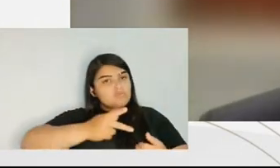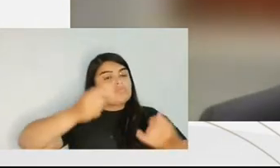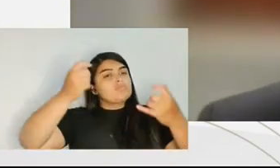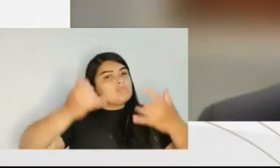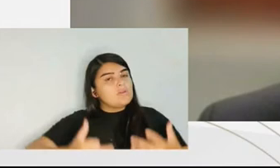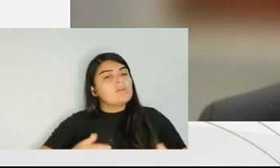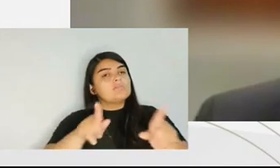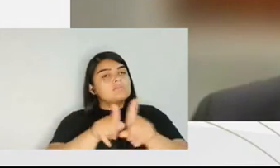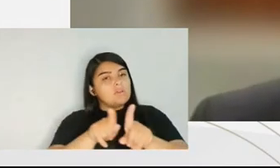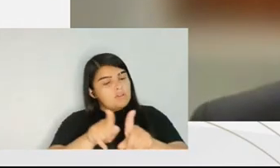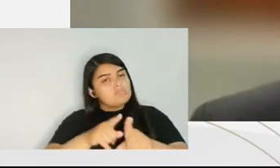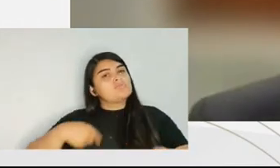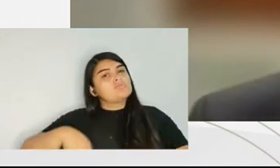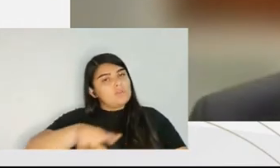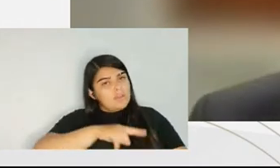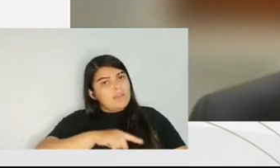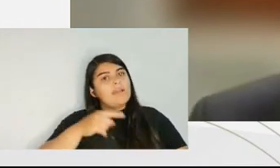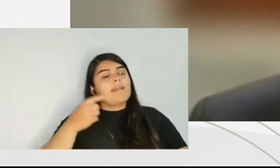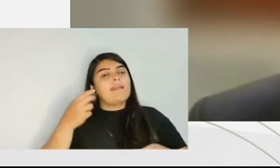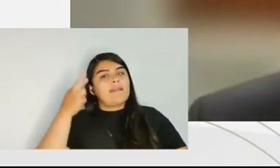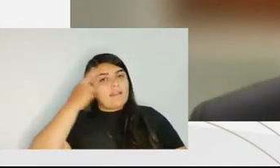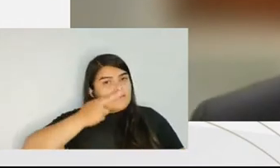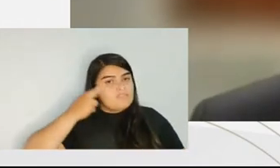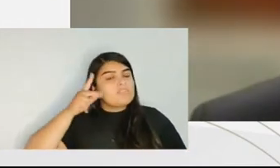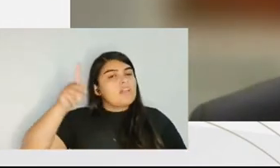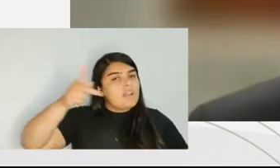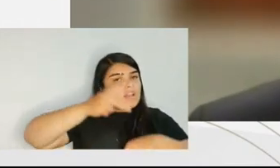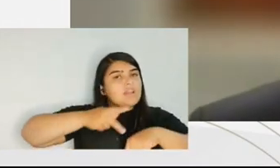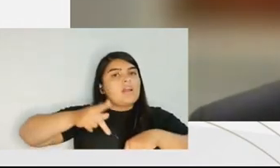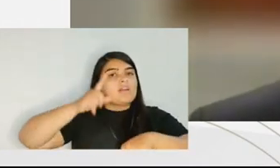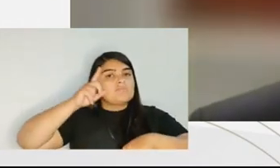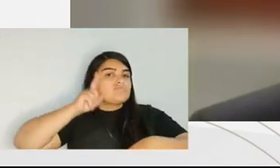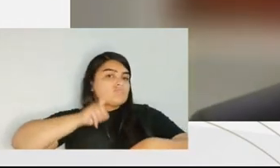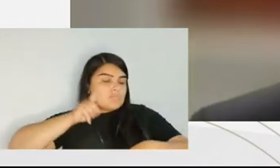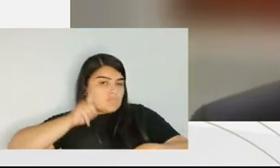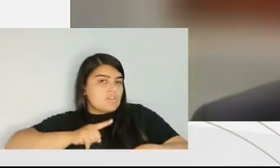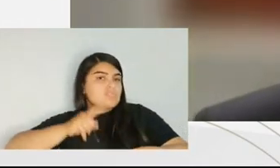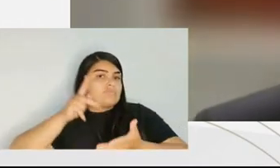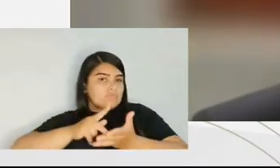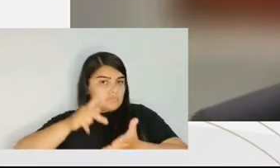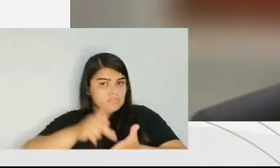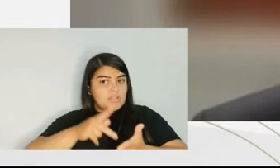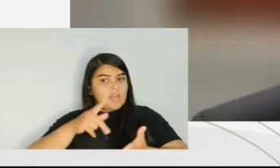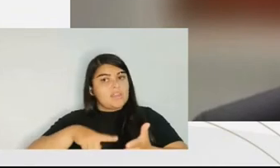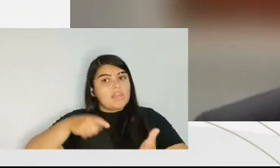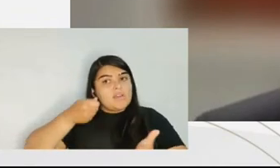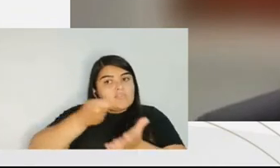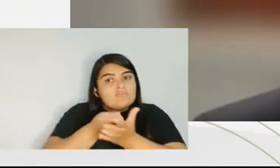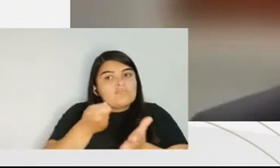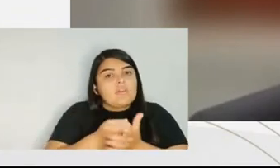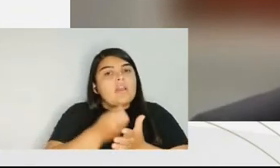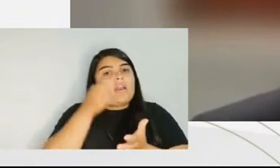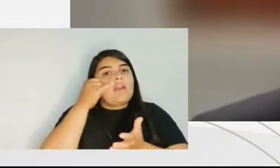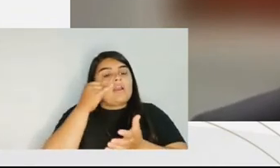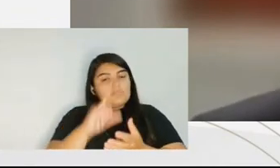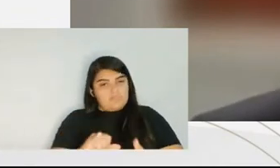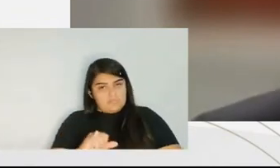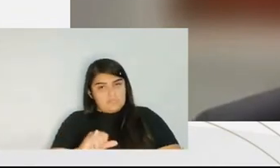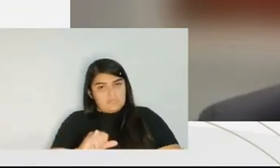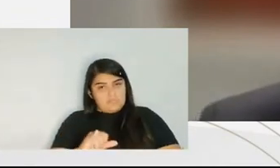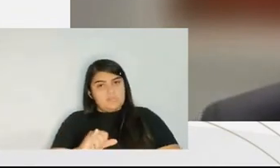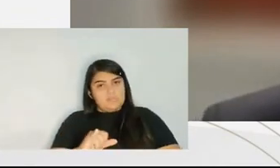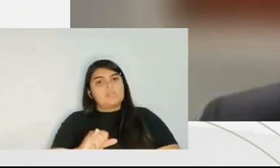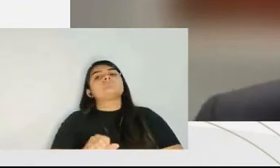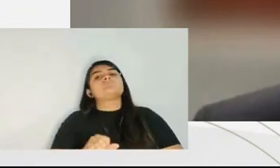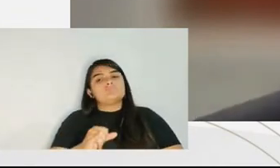I don't think it works as well. Another thing that we reflect, and that the professor mentioned,